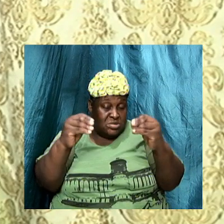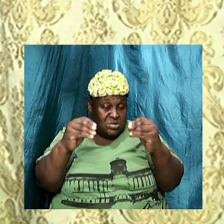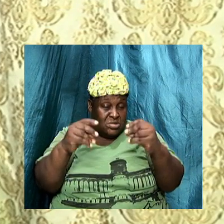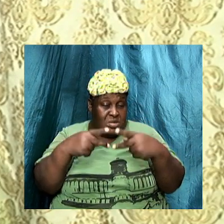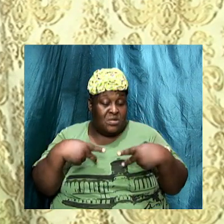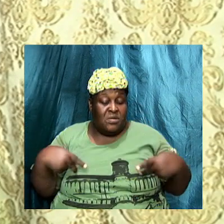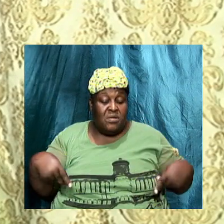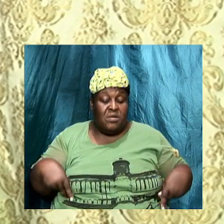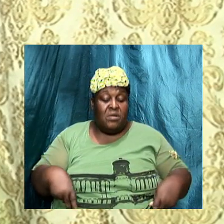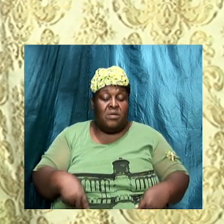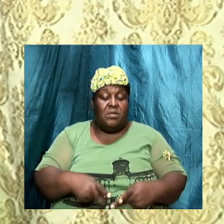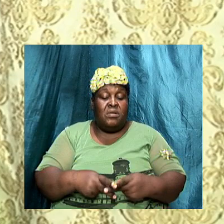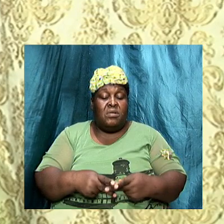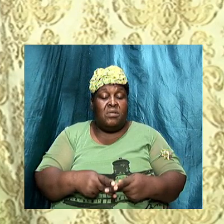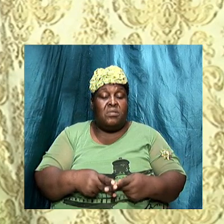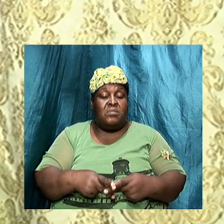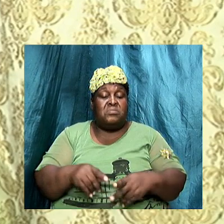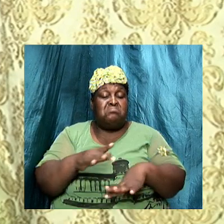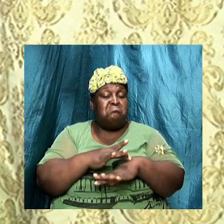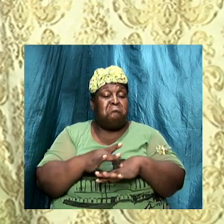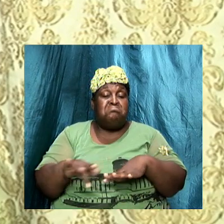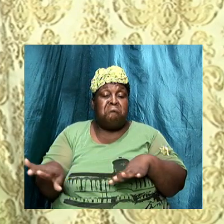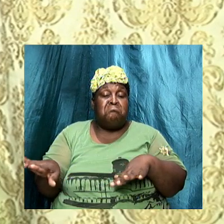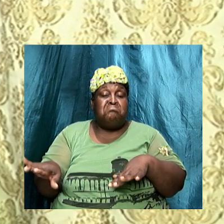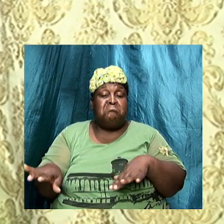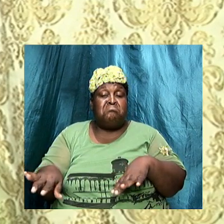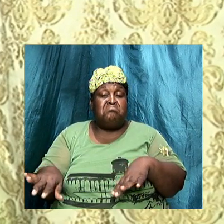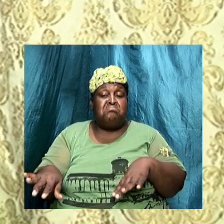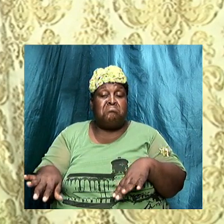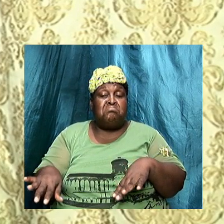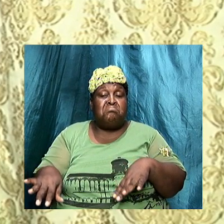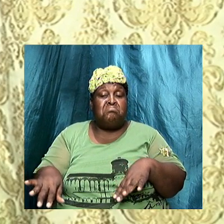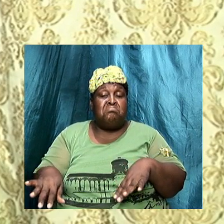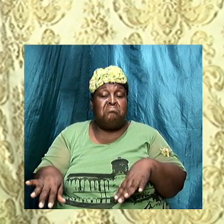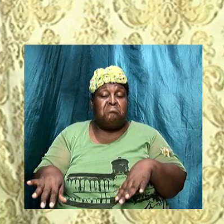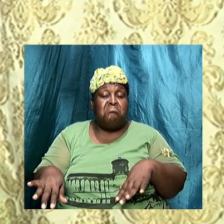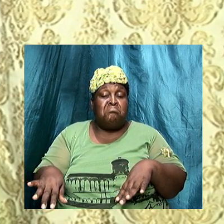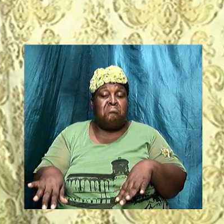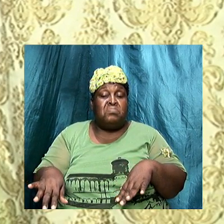Pharisees were pervasive in that